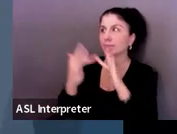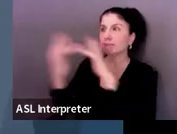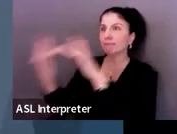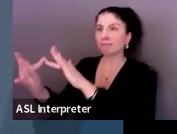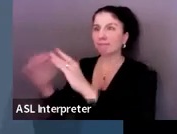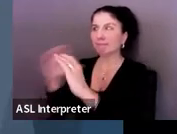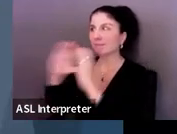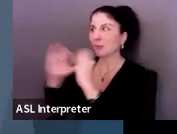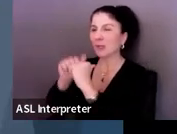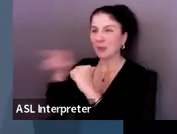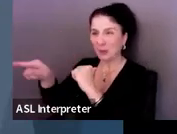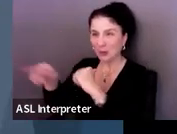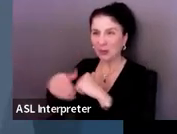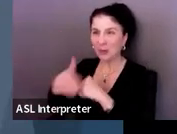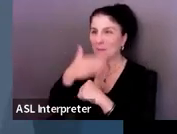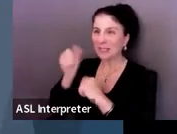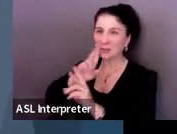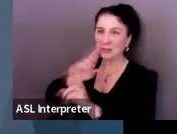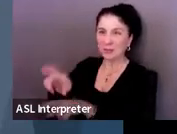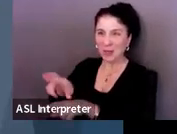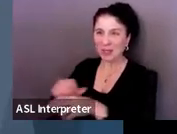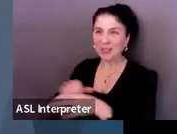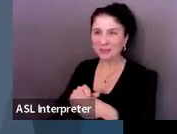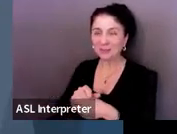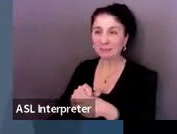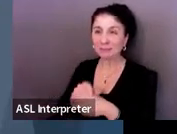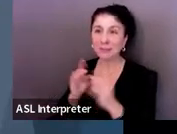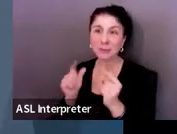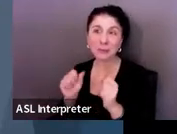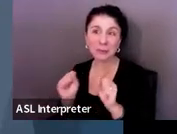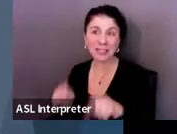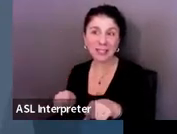We do our best to get back to you as soon as we can.